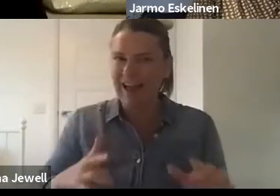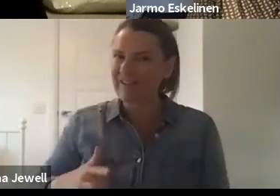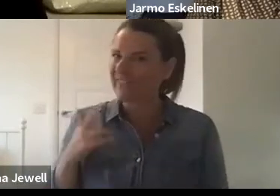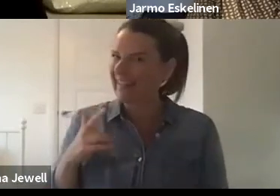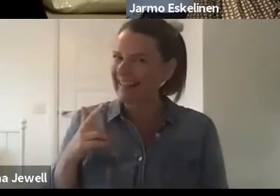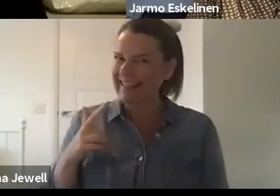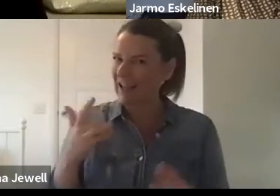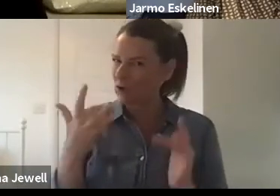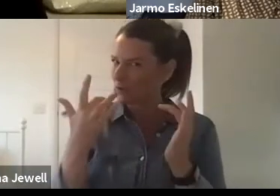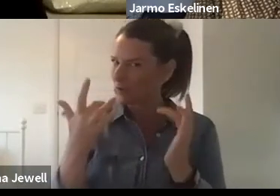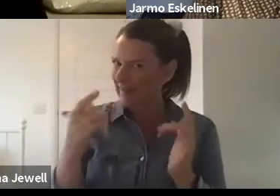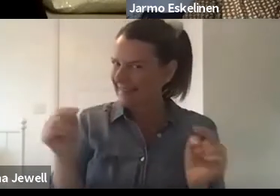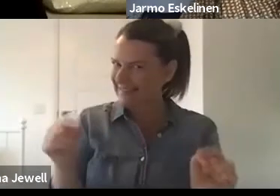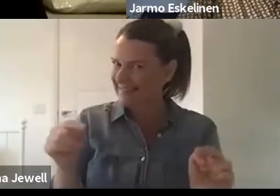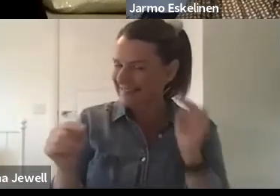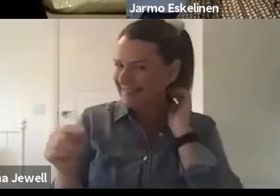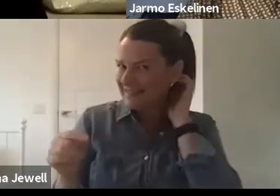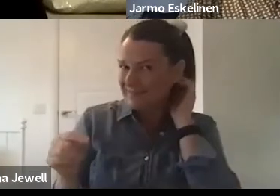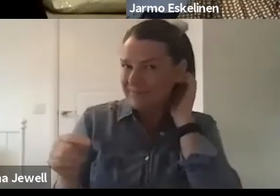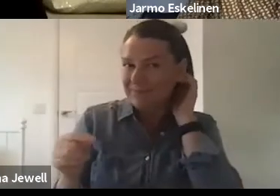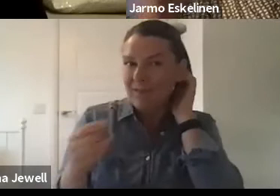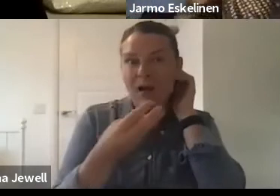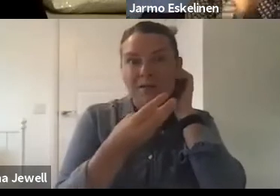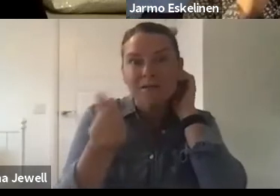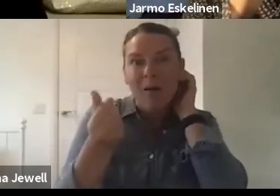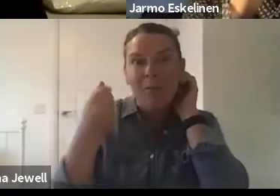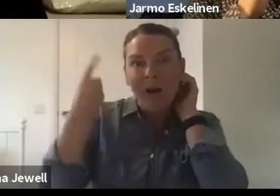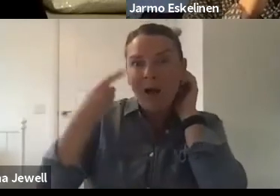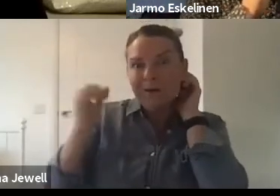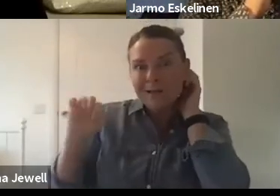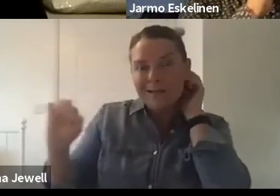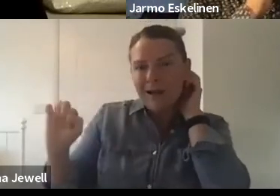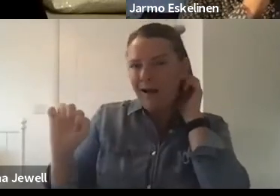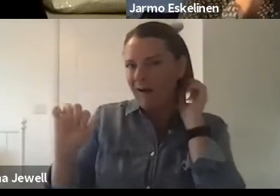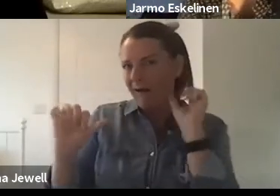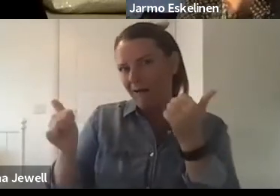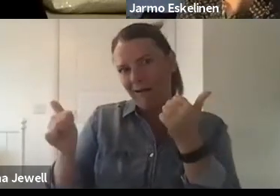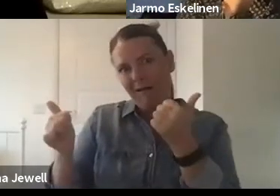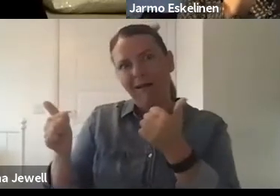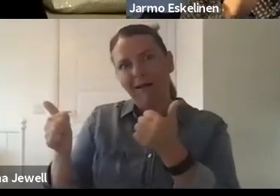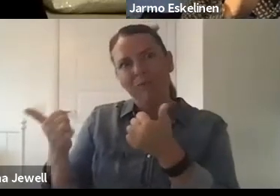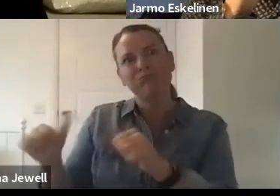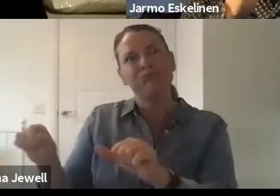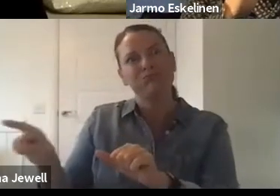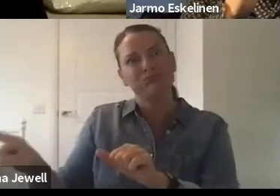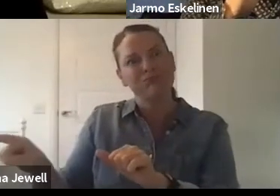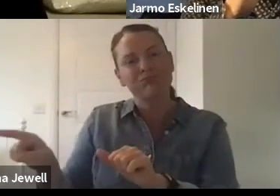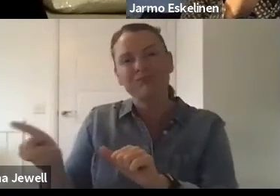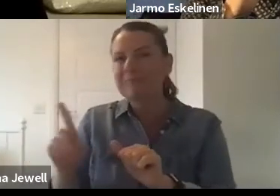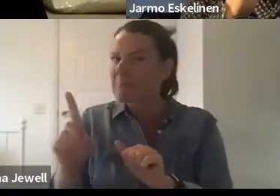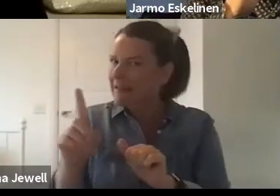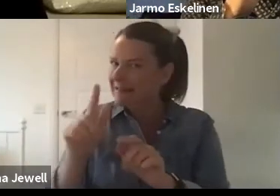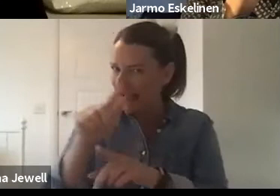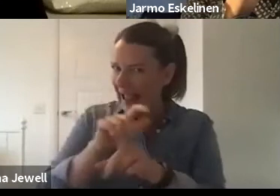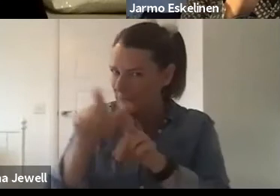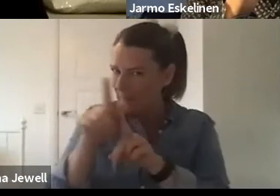venues, particularly I would say in London, who've done a cracking job on that. And there are some elsewhere, but I'm not sure that we've really risen to